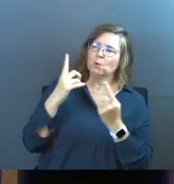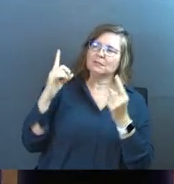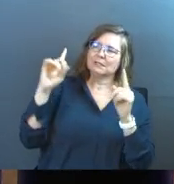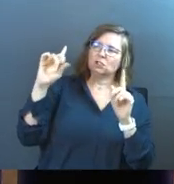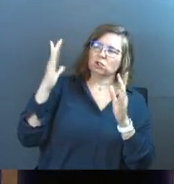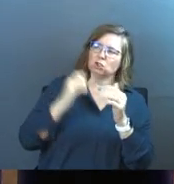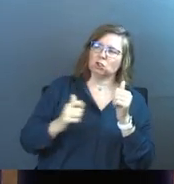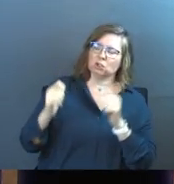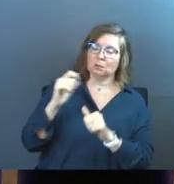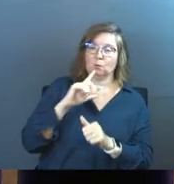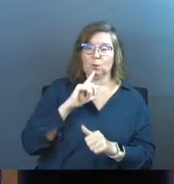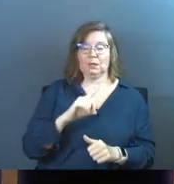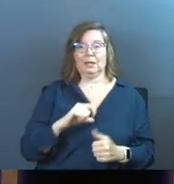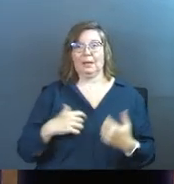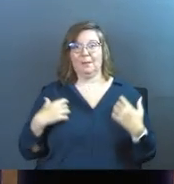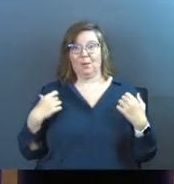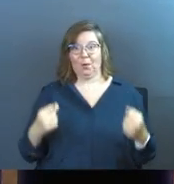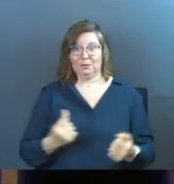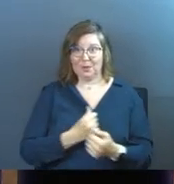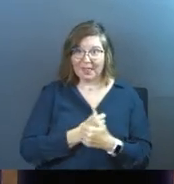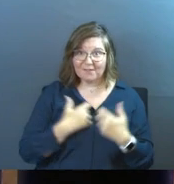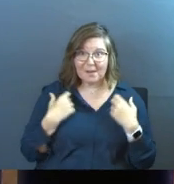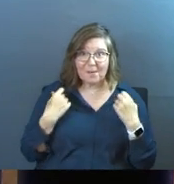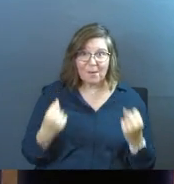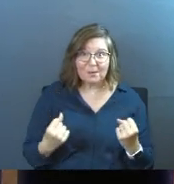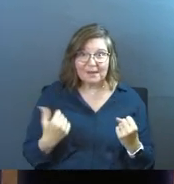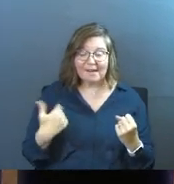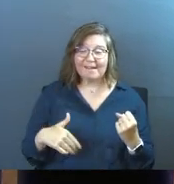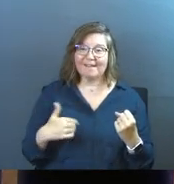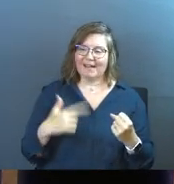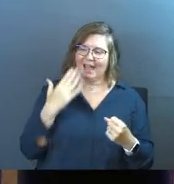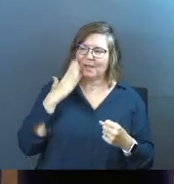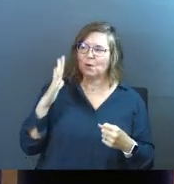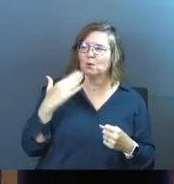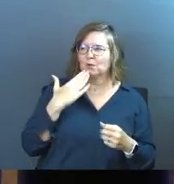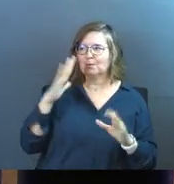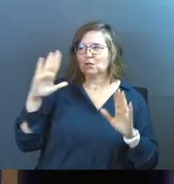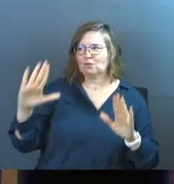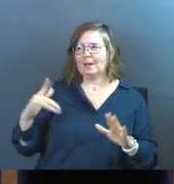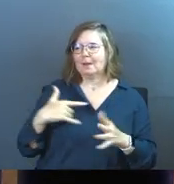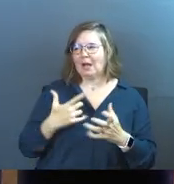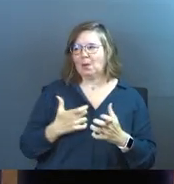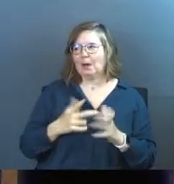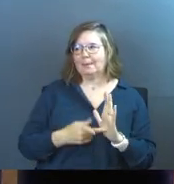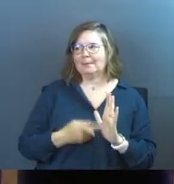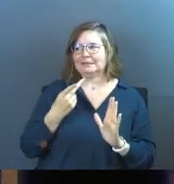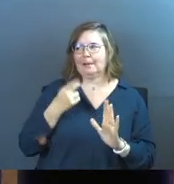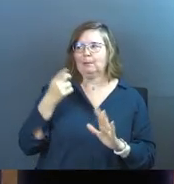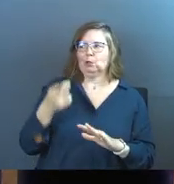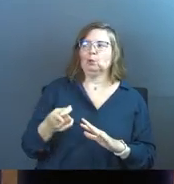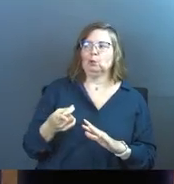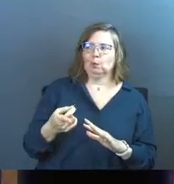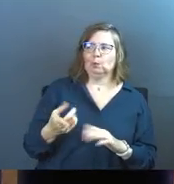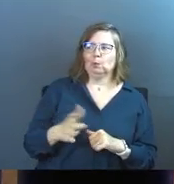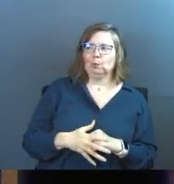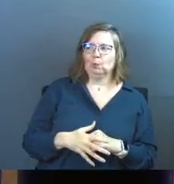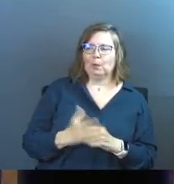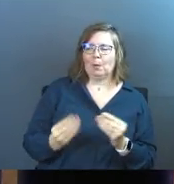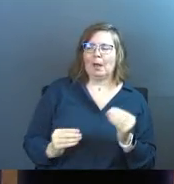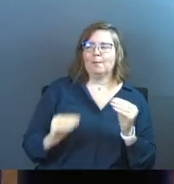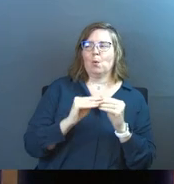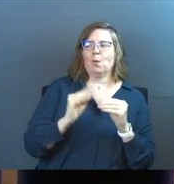successor, which is super bold. Do you love the boldness? He's like, I know you're pretty great, but I want to be W, big guy.